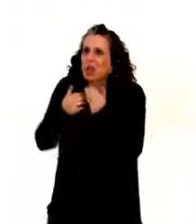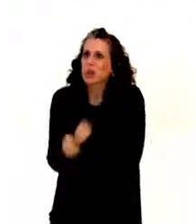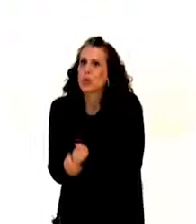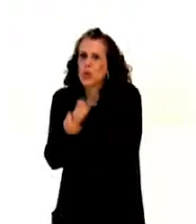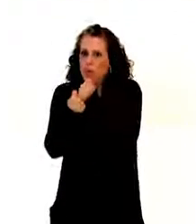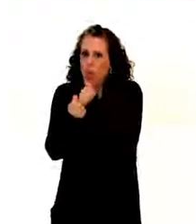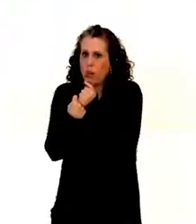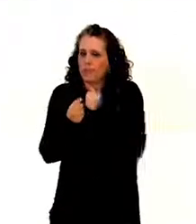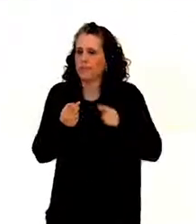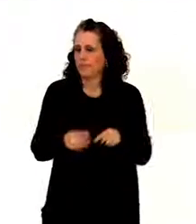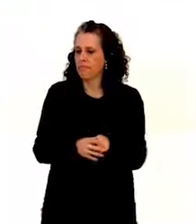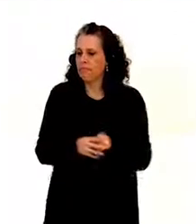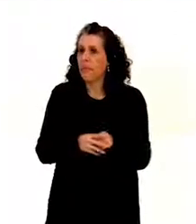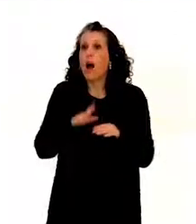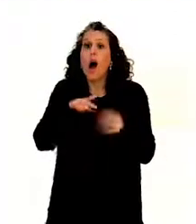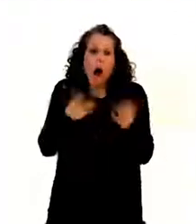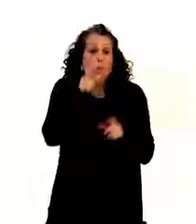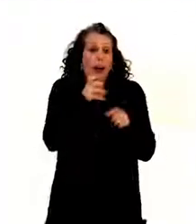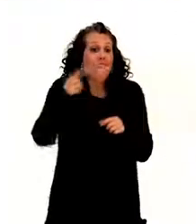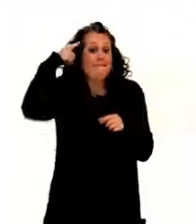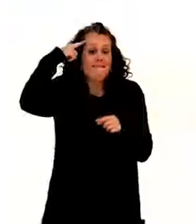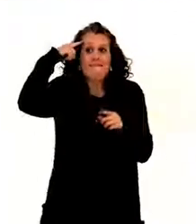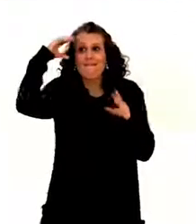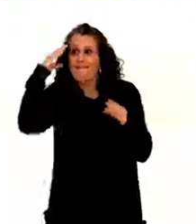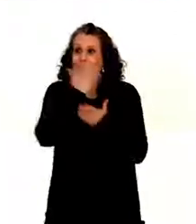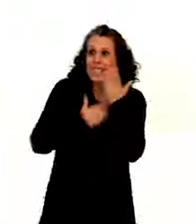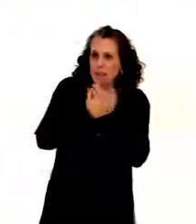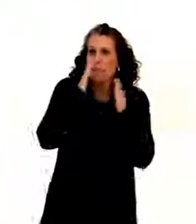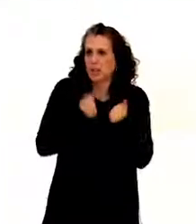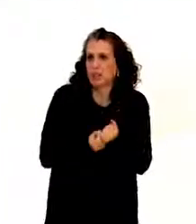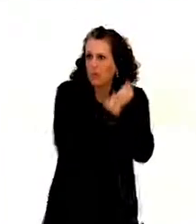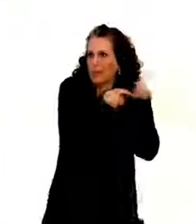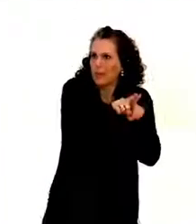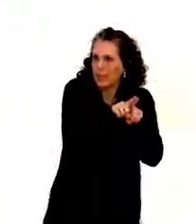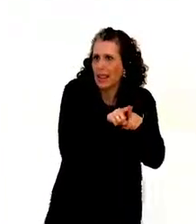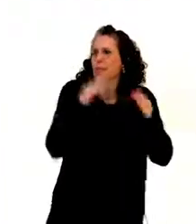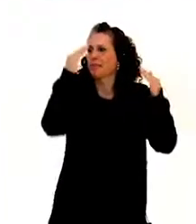persons with intellectual disabilities, if necessary. Article 14, liberty.